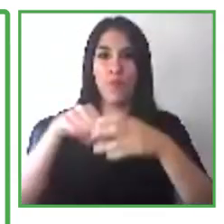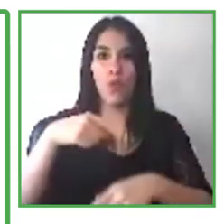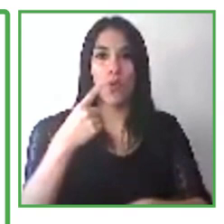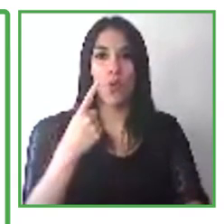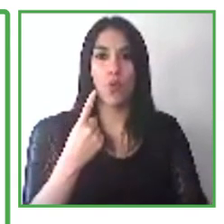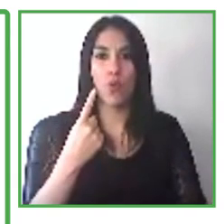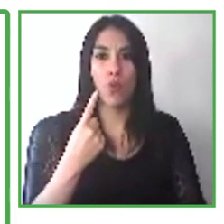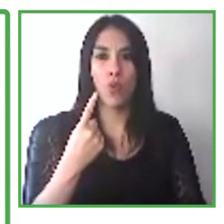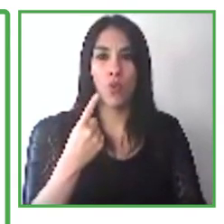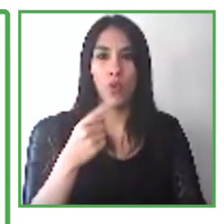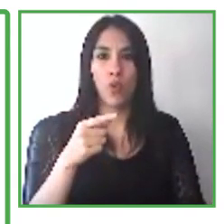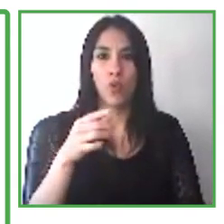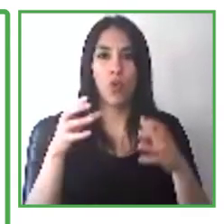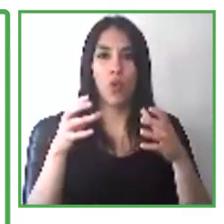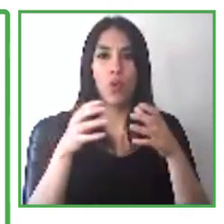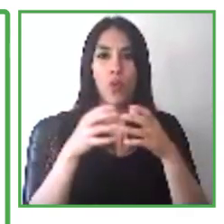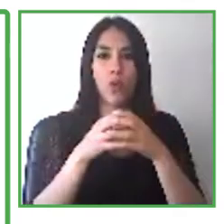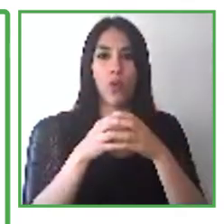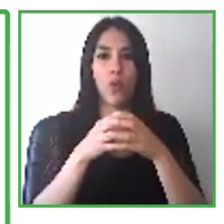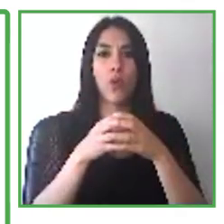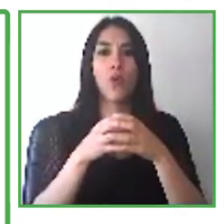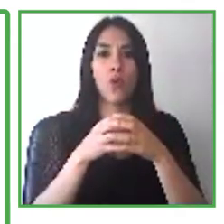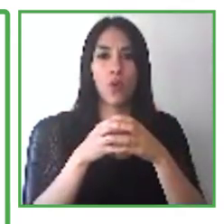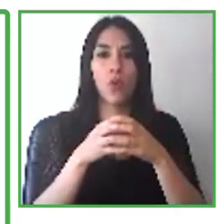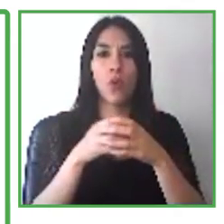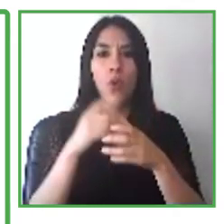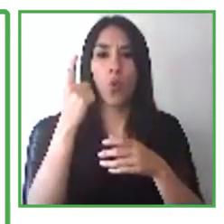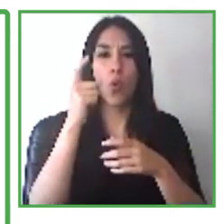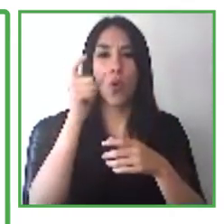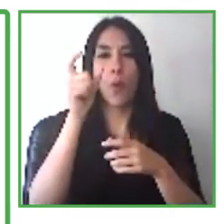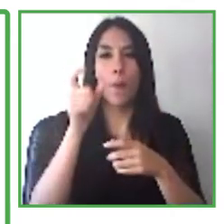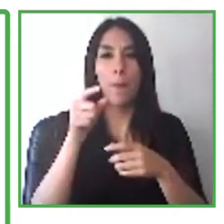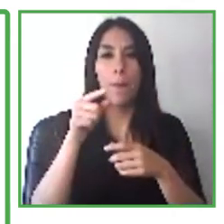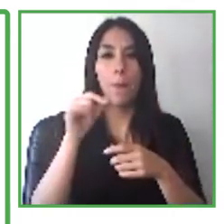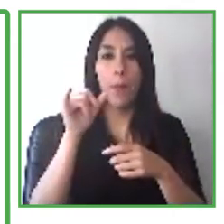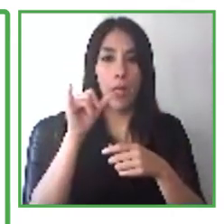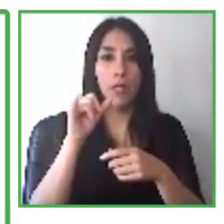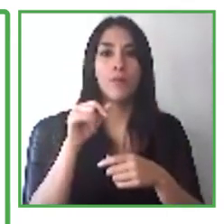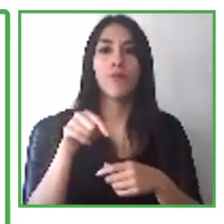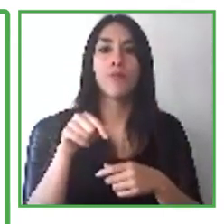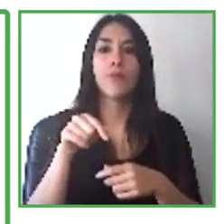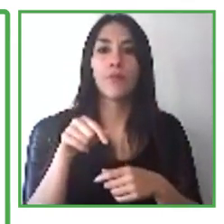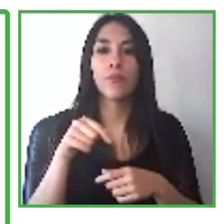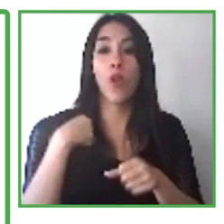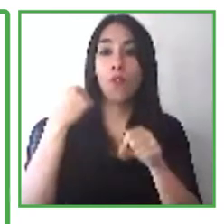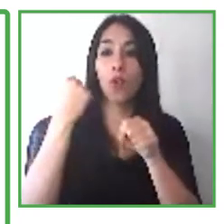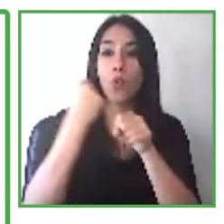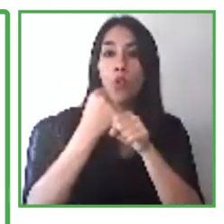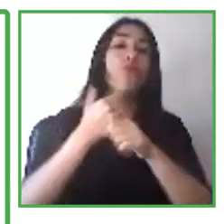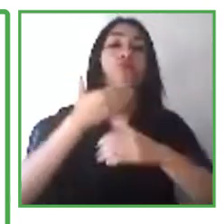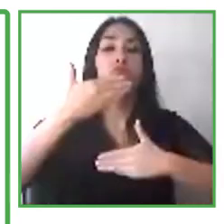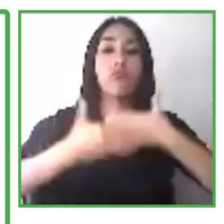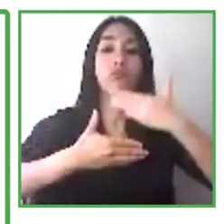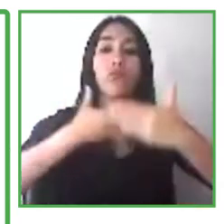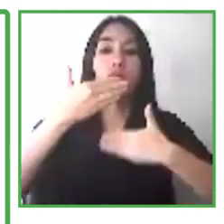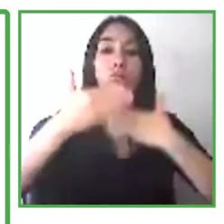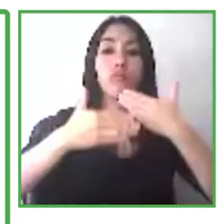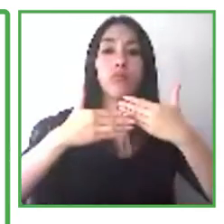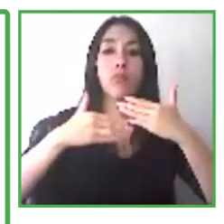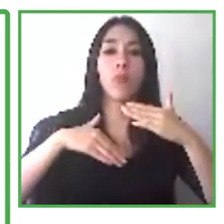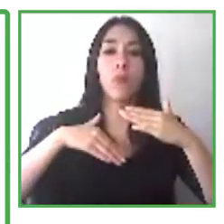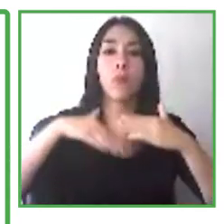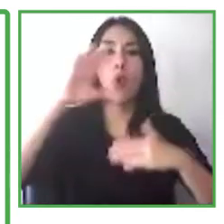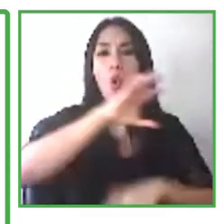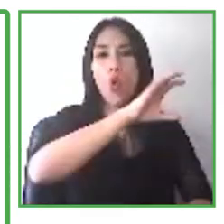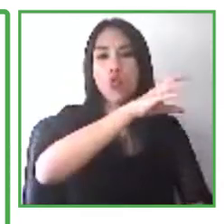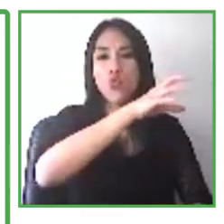24 countries now. And we have worked with over 1000 organizations throughout the region. Our initiatives aim to